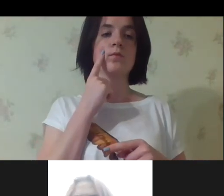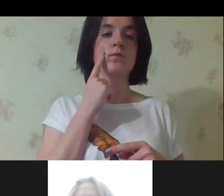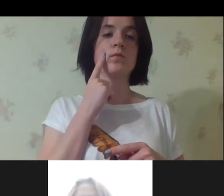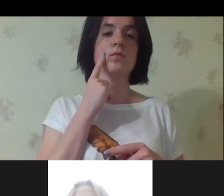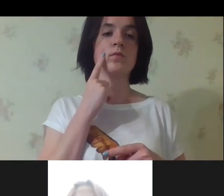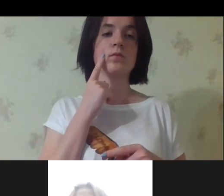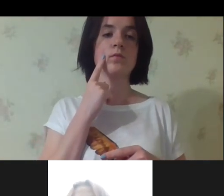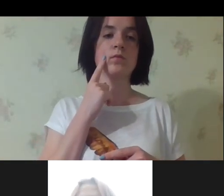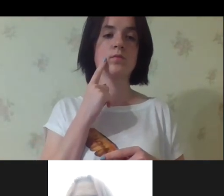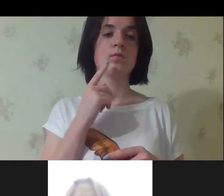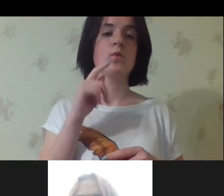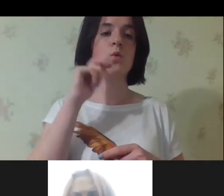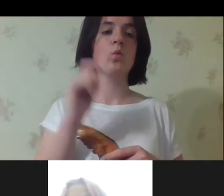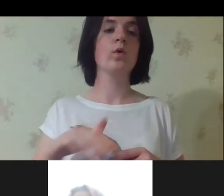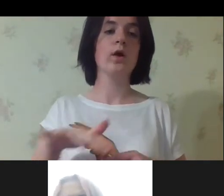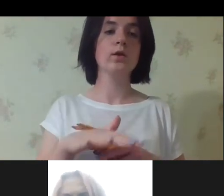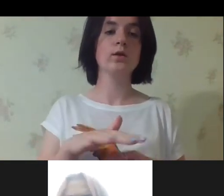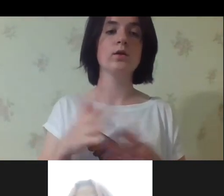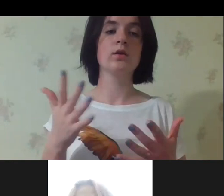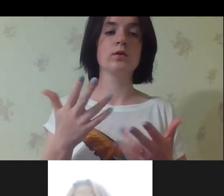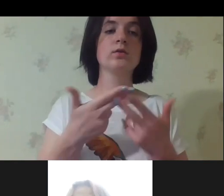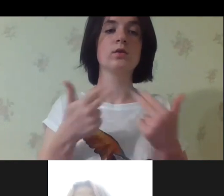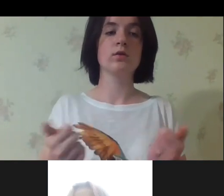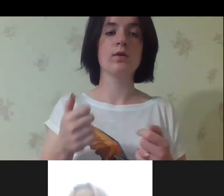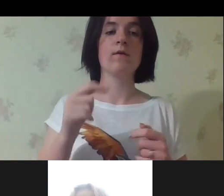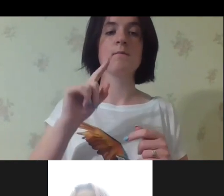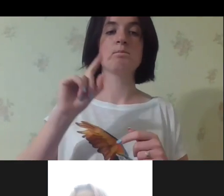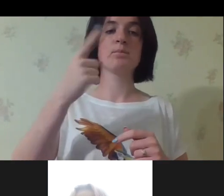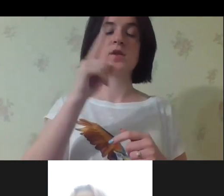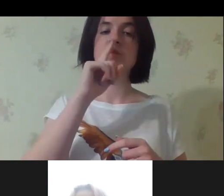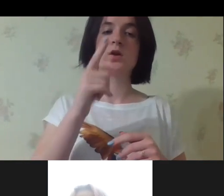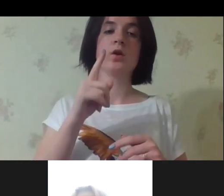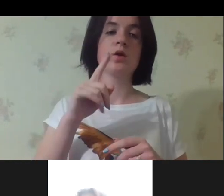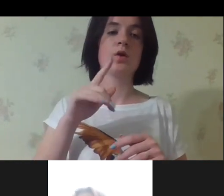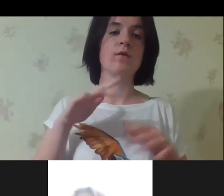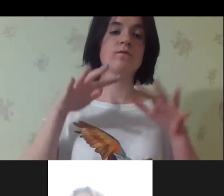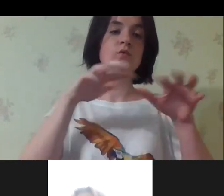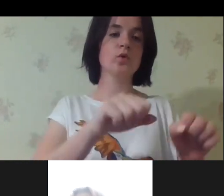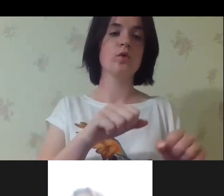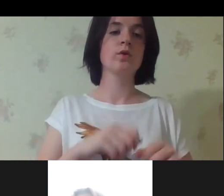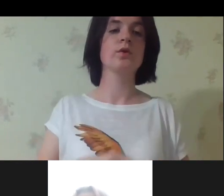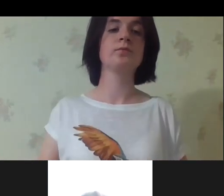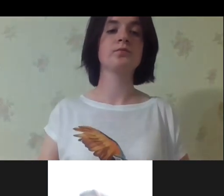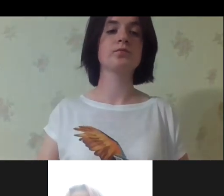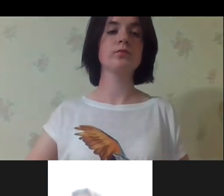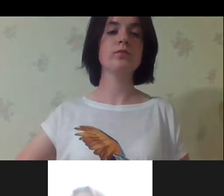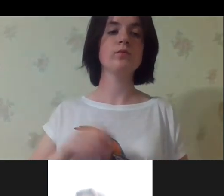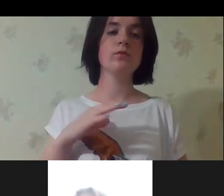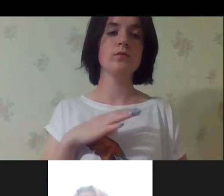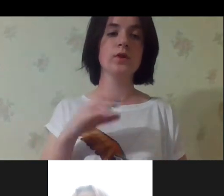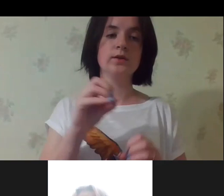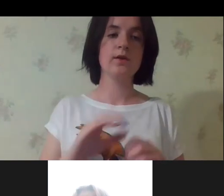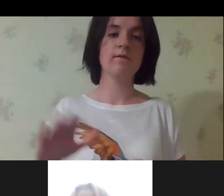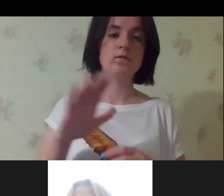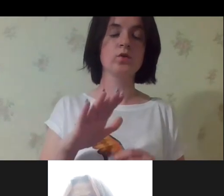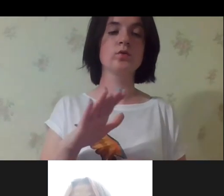assessment that is available for the damage during the first year of invasion. And the